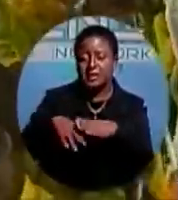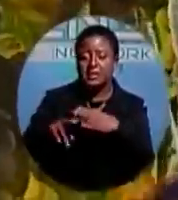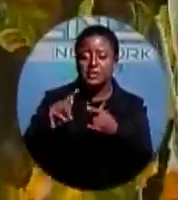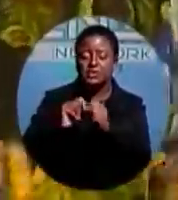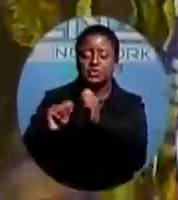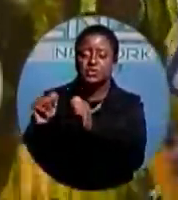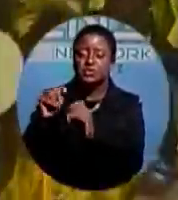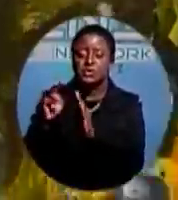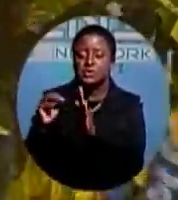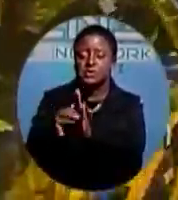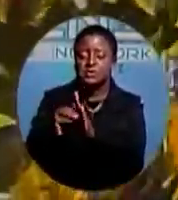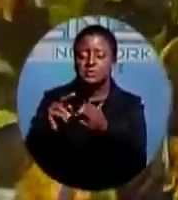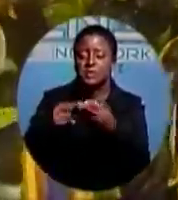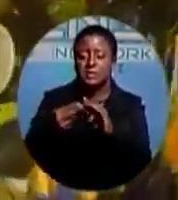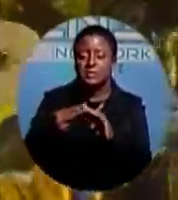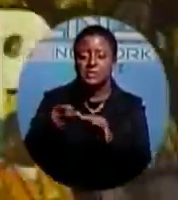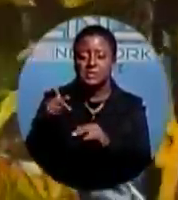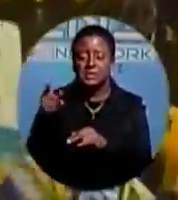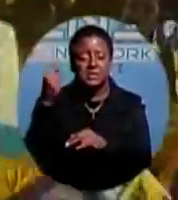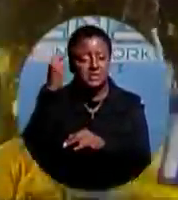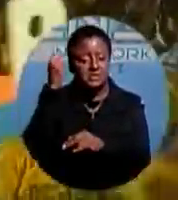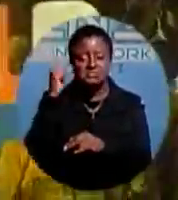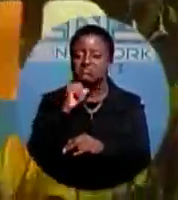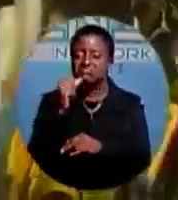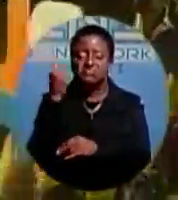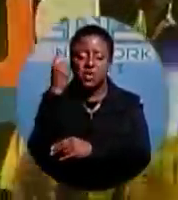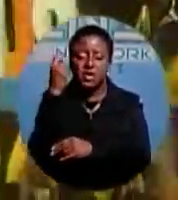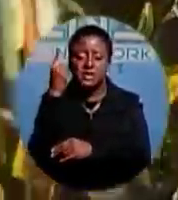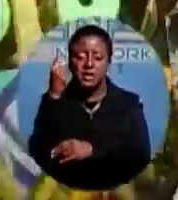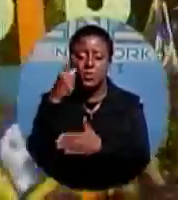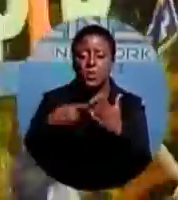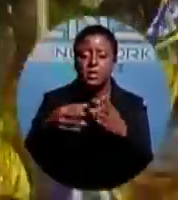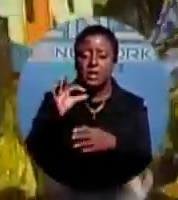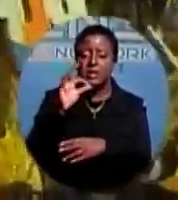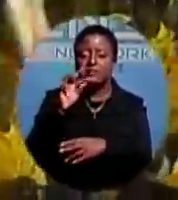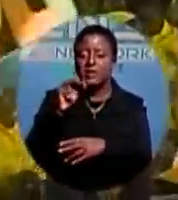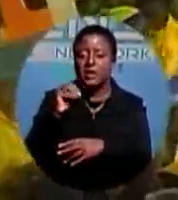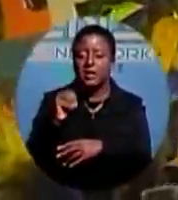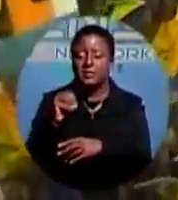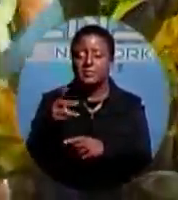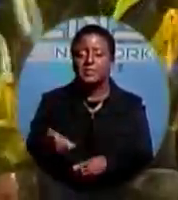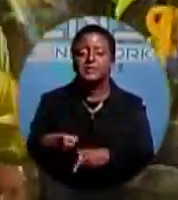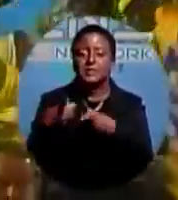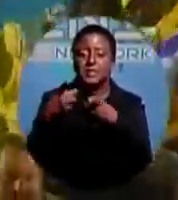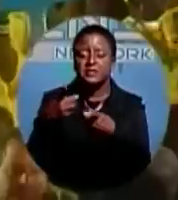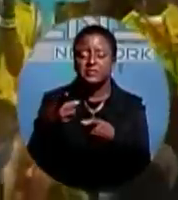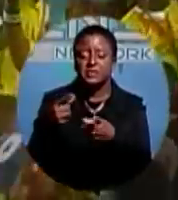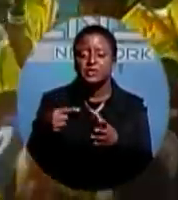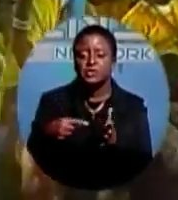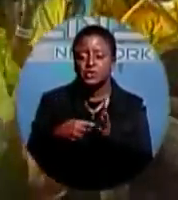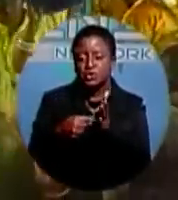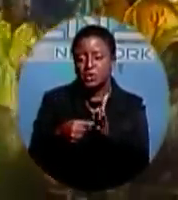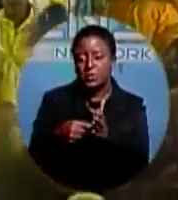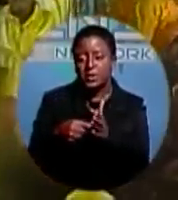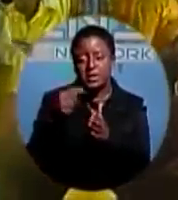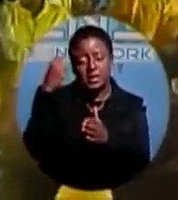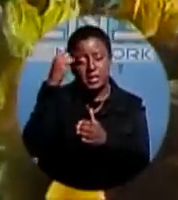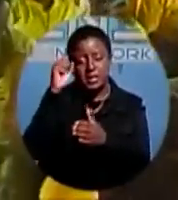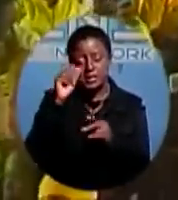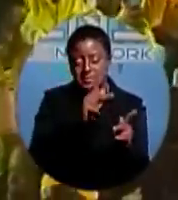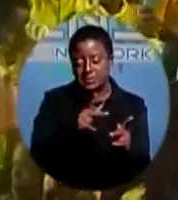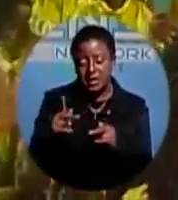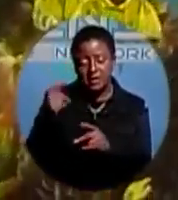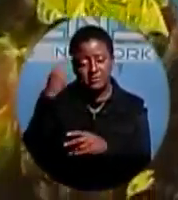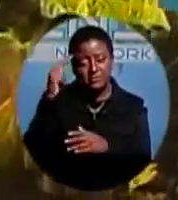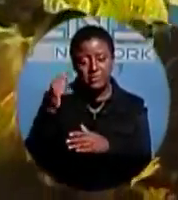understand what the FNM has delivered. Showing supporters to PLP's blueprint for governance for the next five years and beyond, Christie